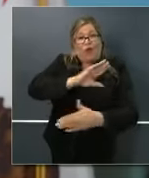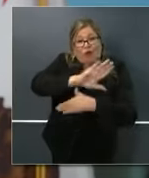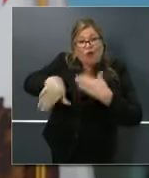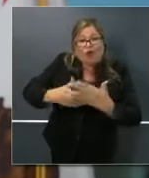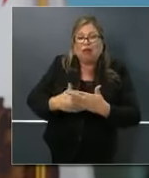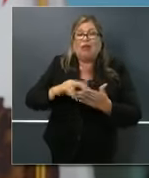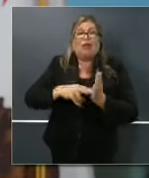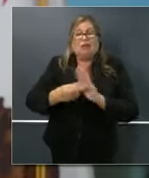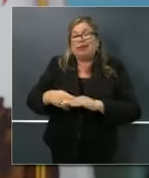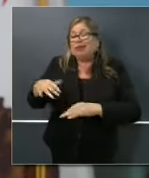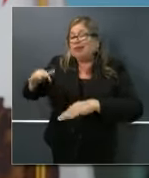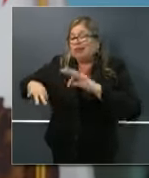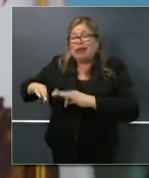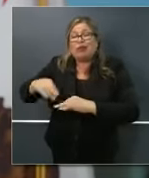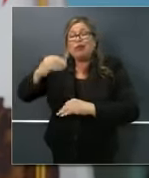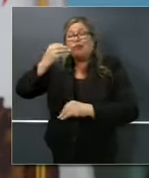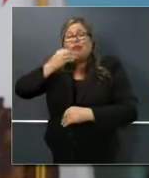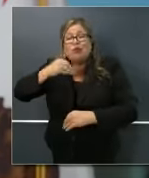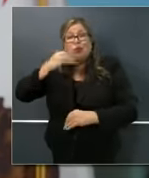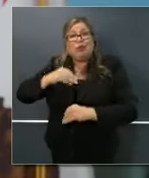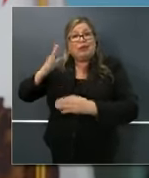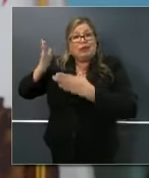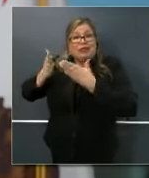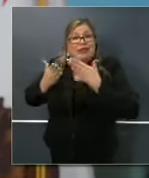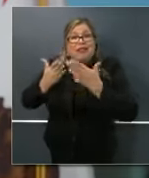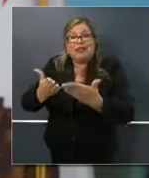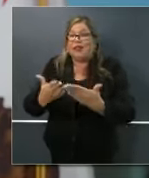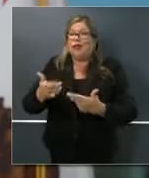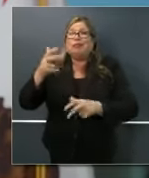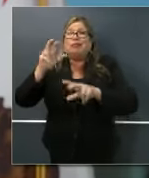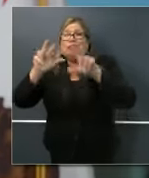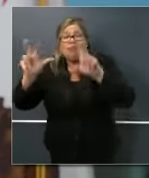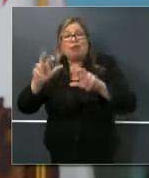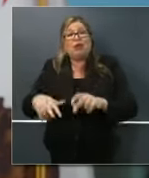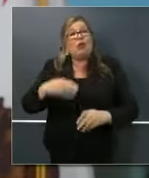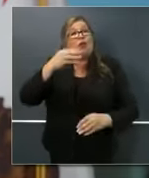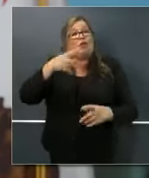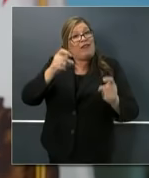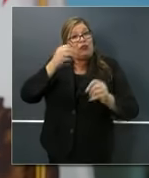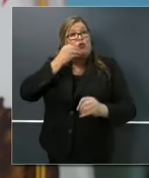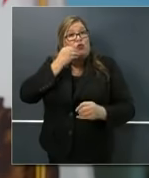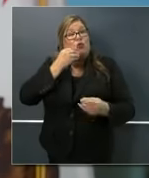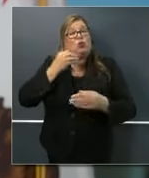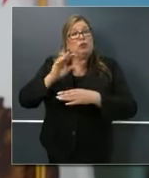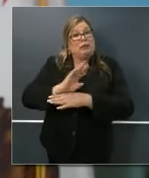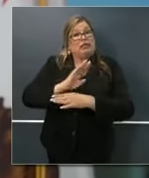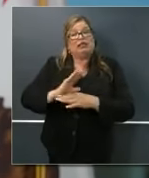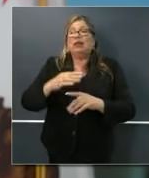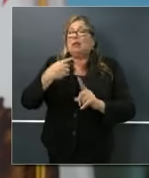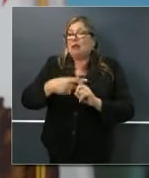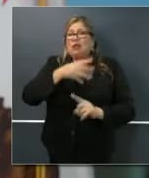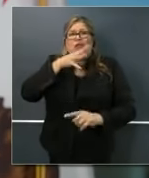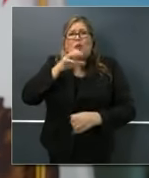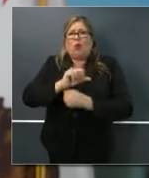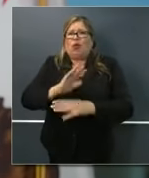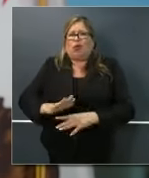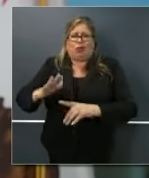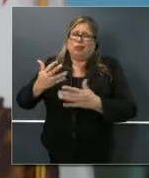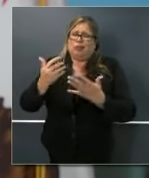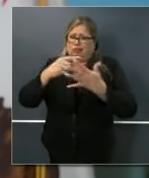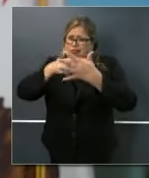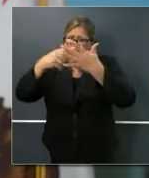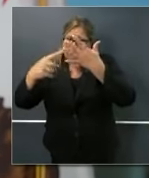services to those larger fast food chains, as well as agricultural workers, among